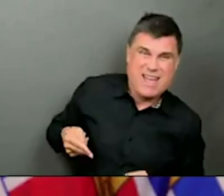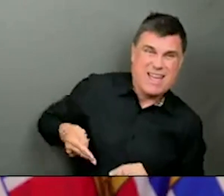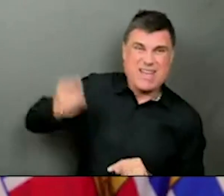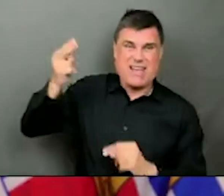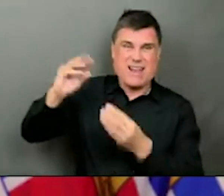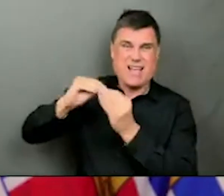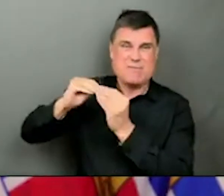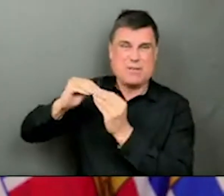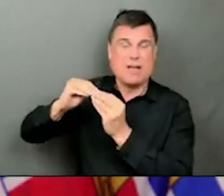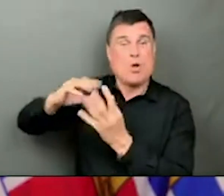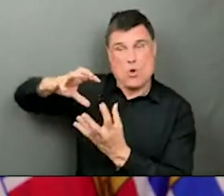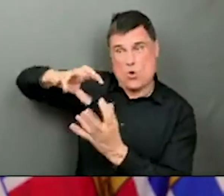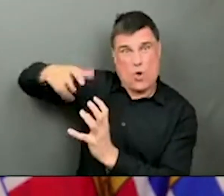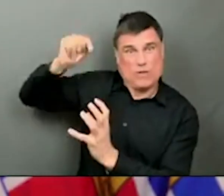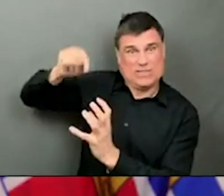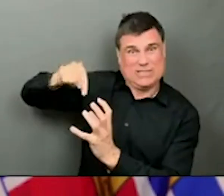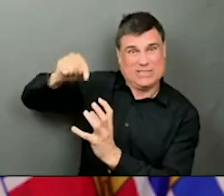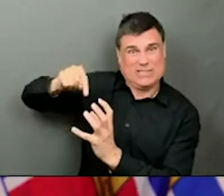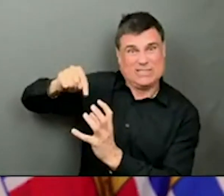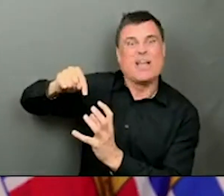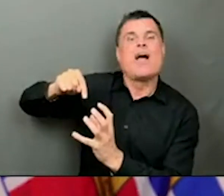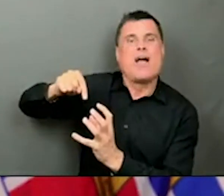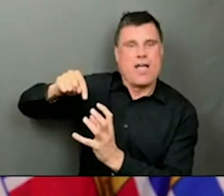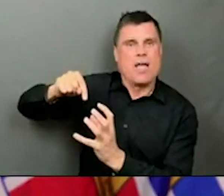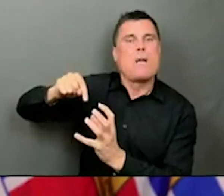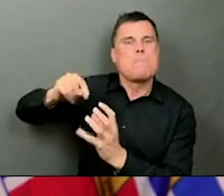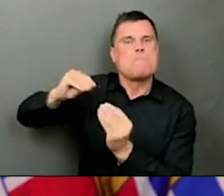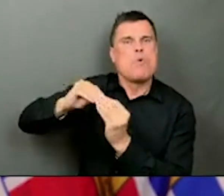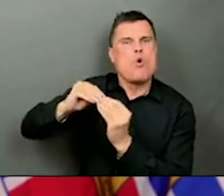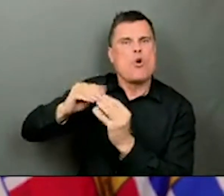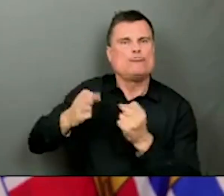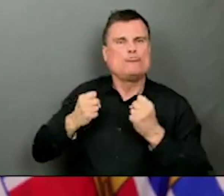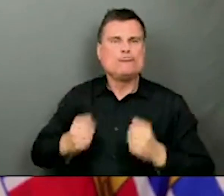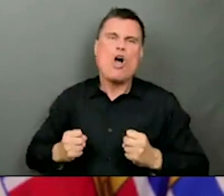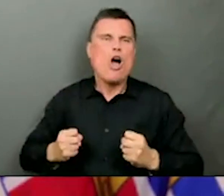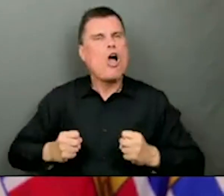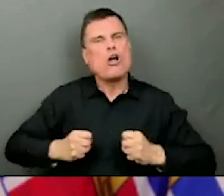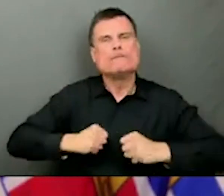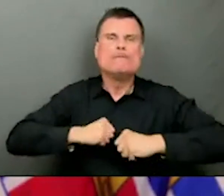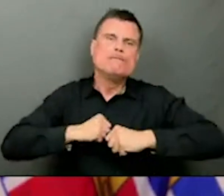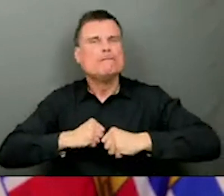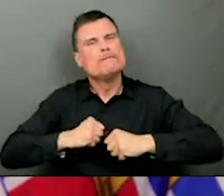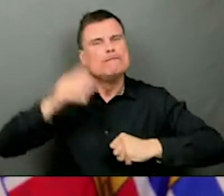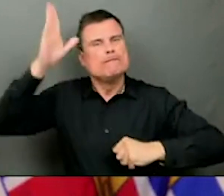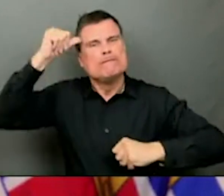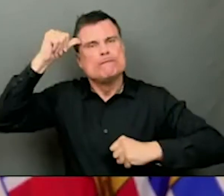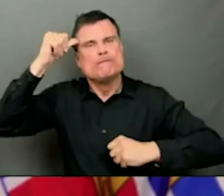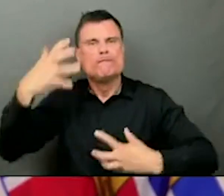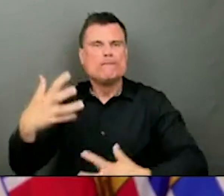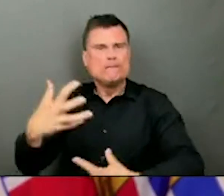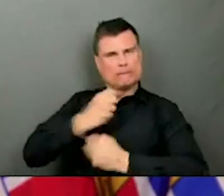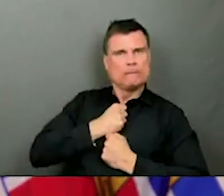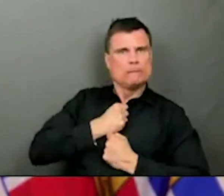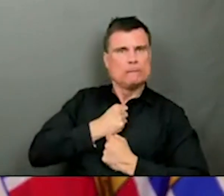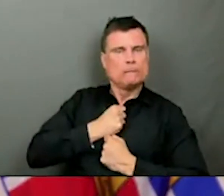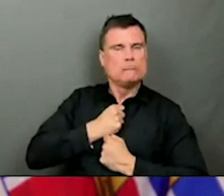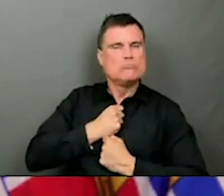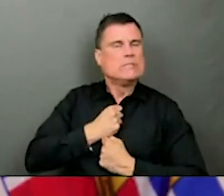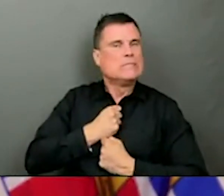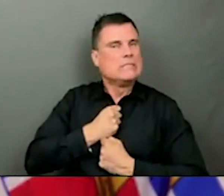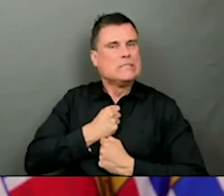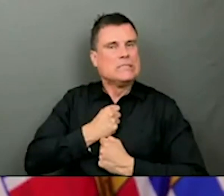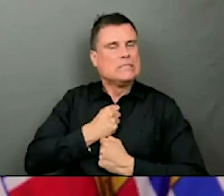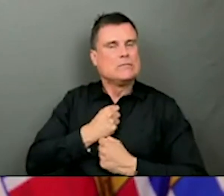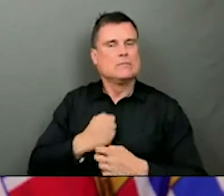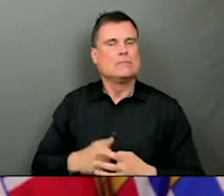immunized, we might see a strain that is able to infect people who have been partially protected or have been protected from